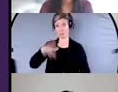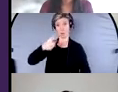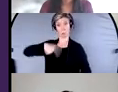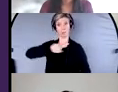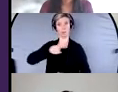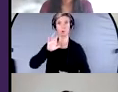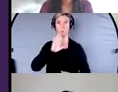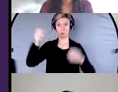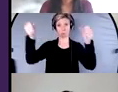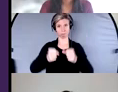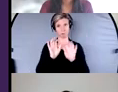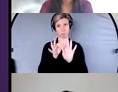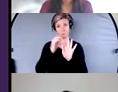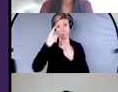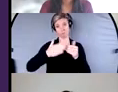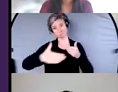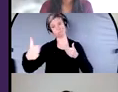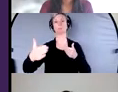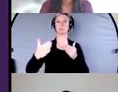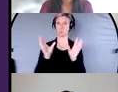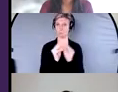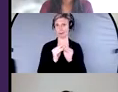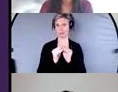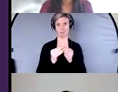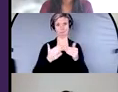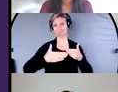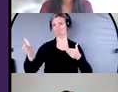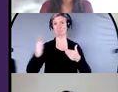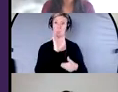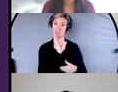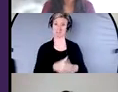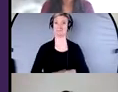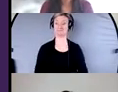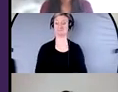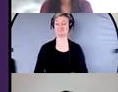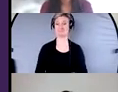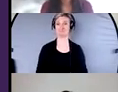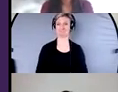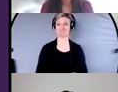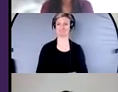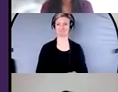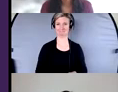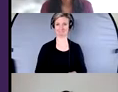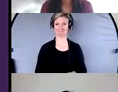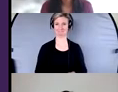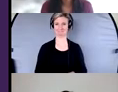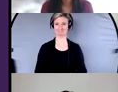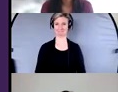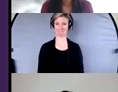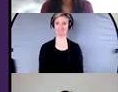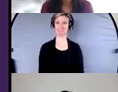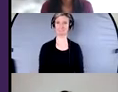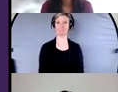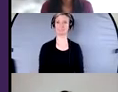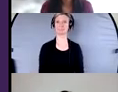all of our webinars, um, throughout the year. So, um, we appreciate their, uh, service, um, joining us today. So